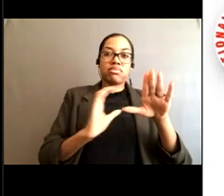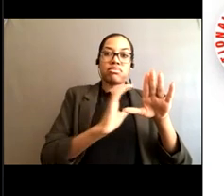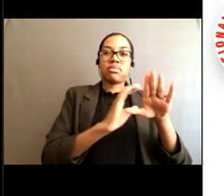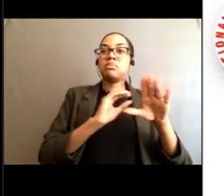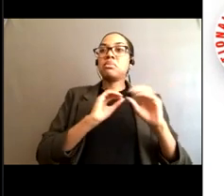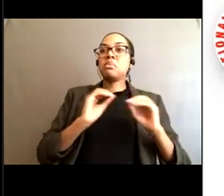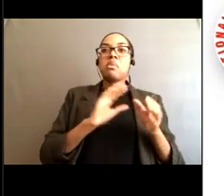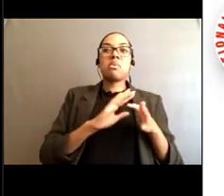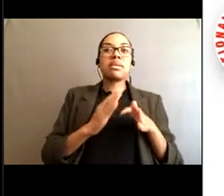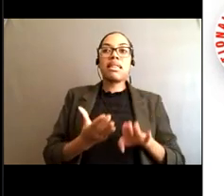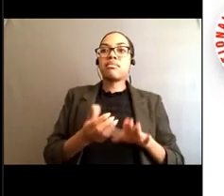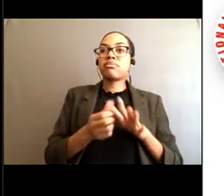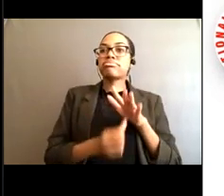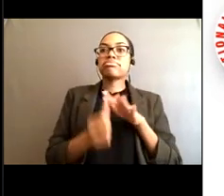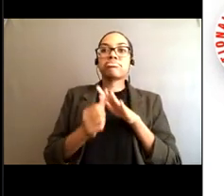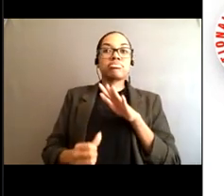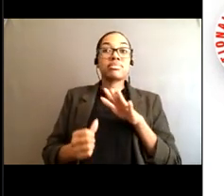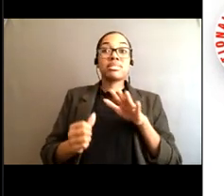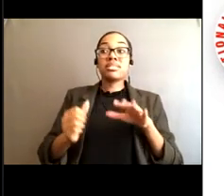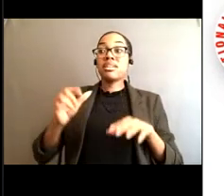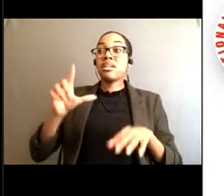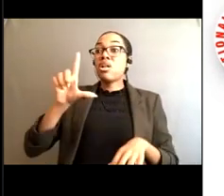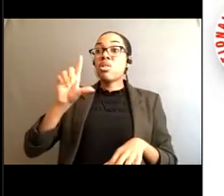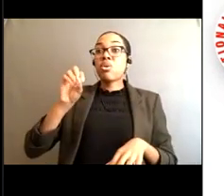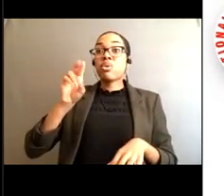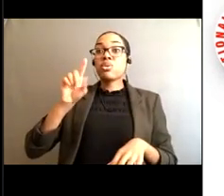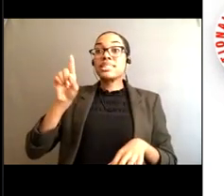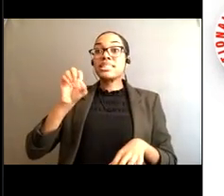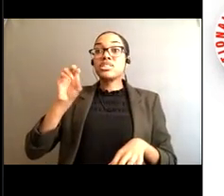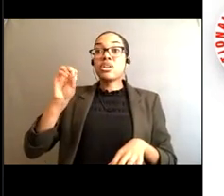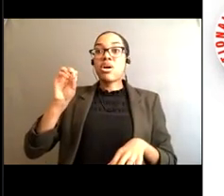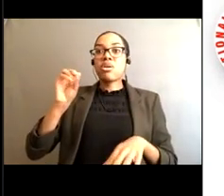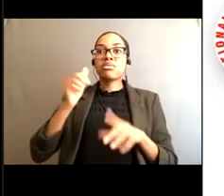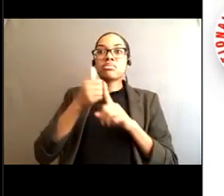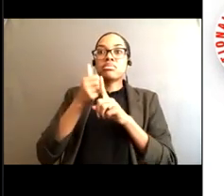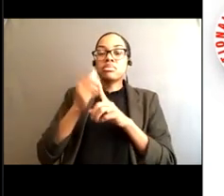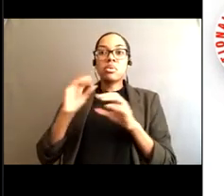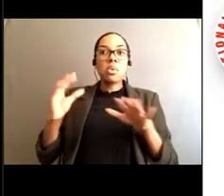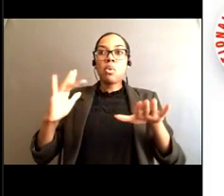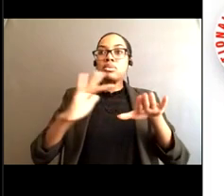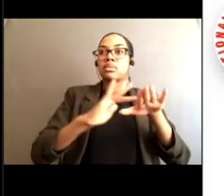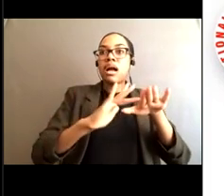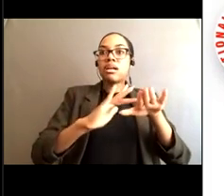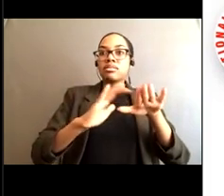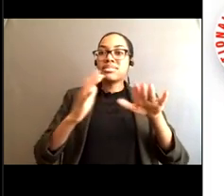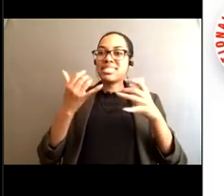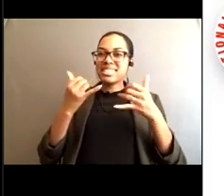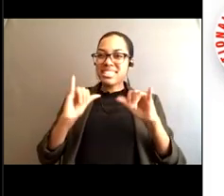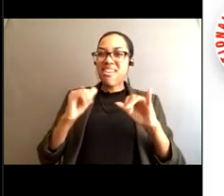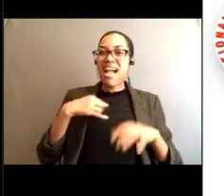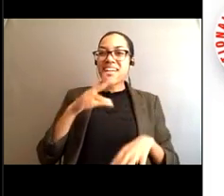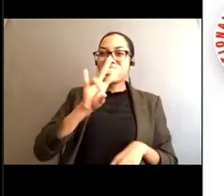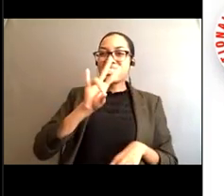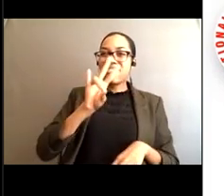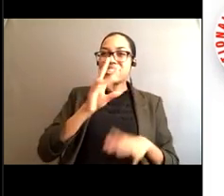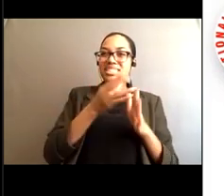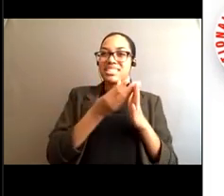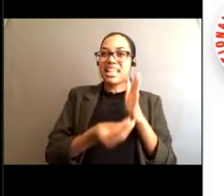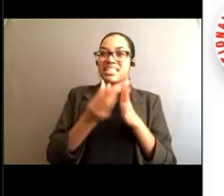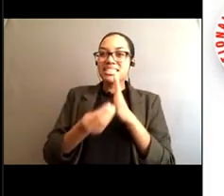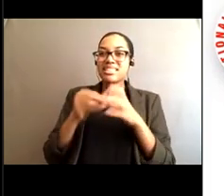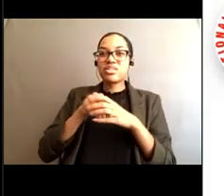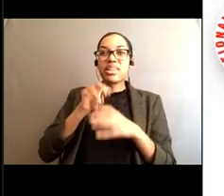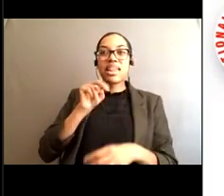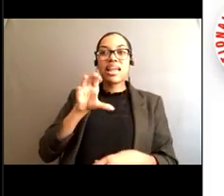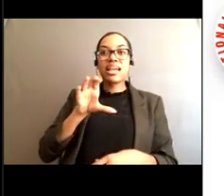Lorenzo led to hundreds of recurrent rescues, you know, across the East Coast. And unfortunately, the